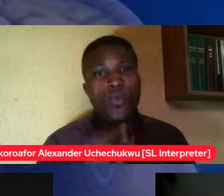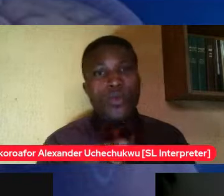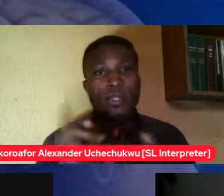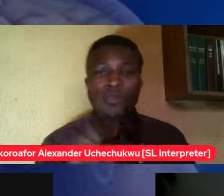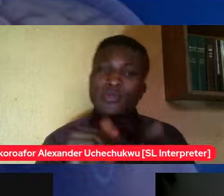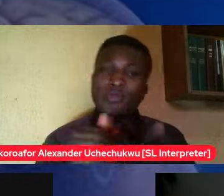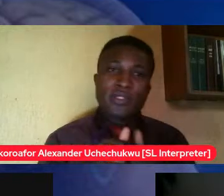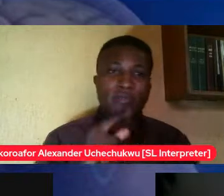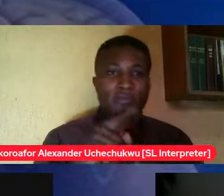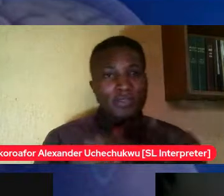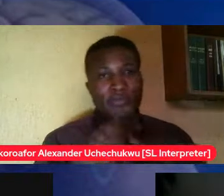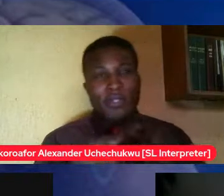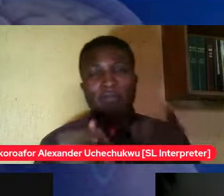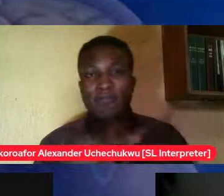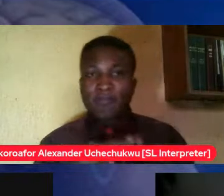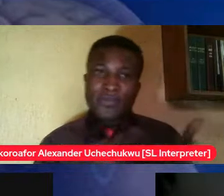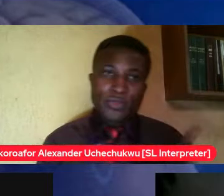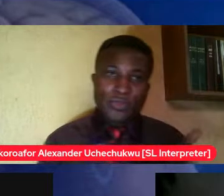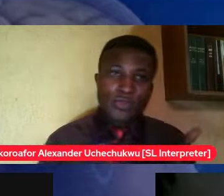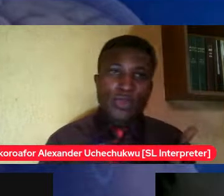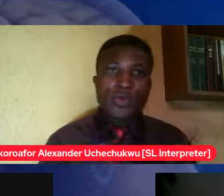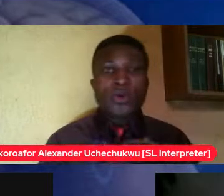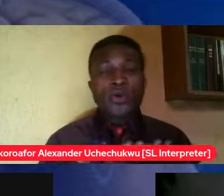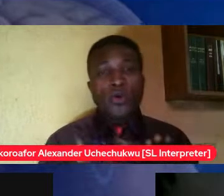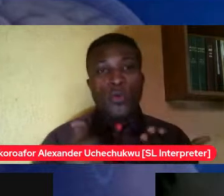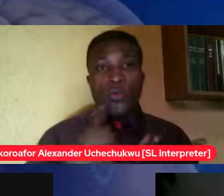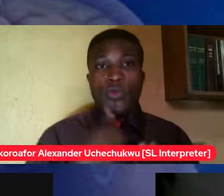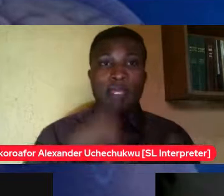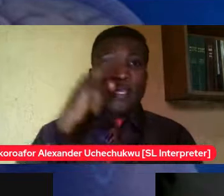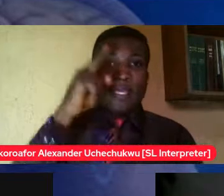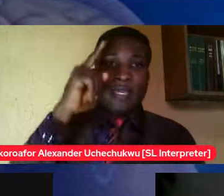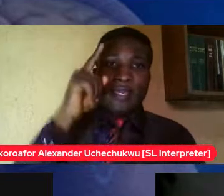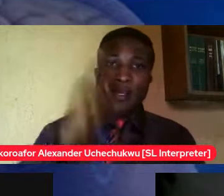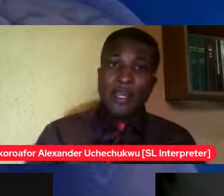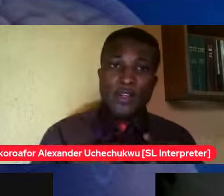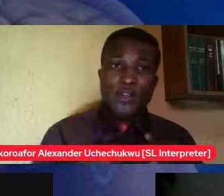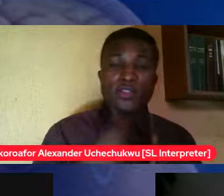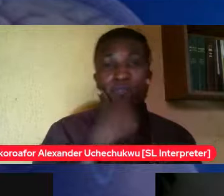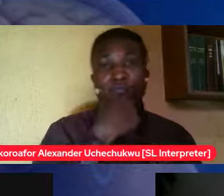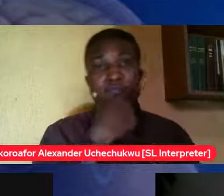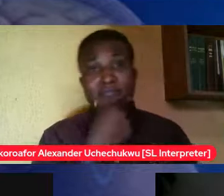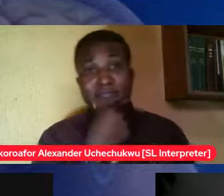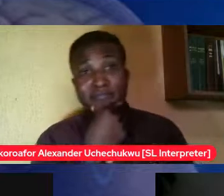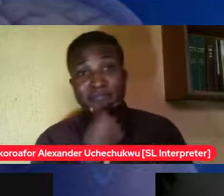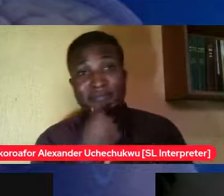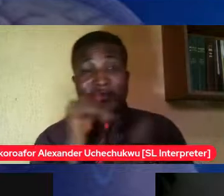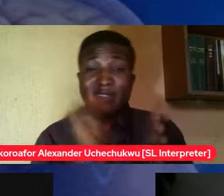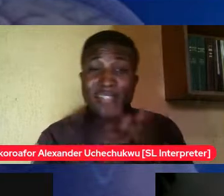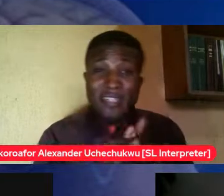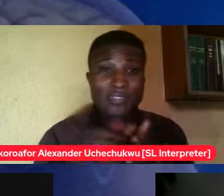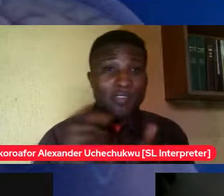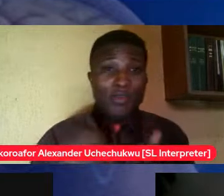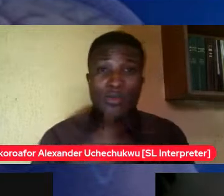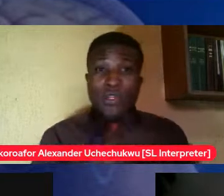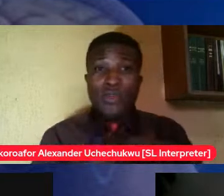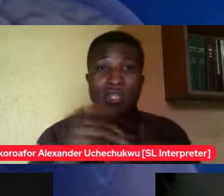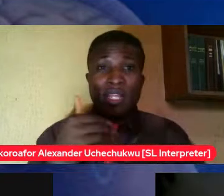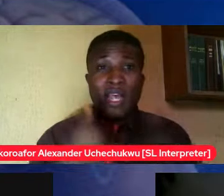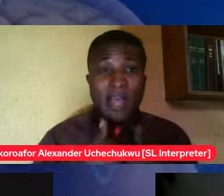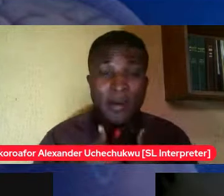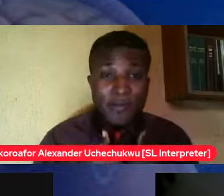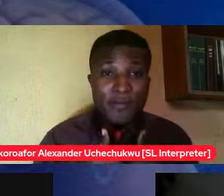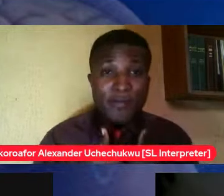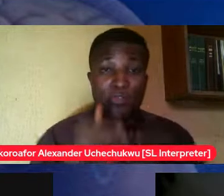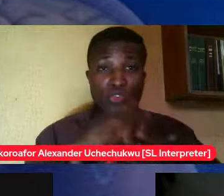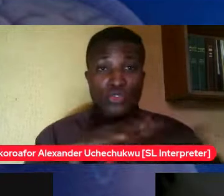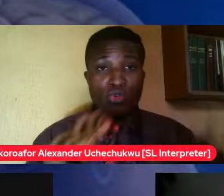pretend that we don't have teenagers that are having sex we can't pretend so for teenagers already having sex